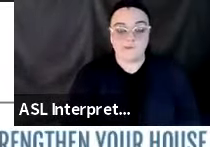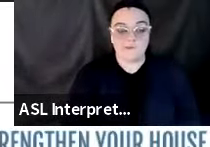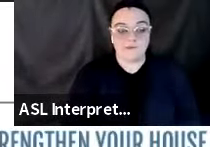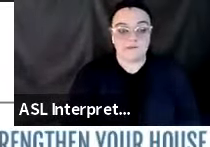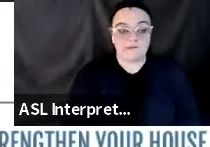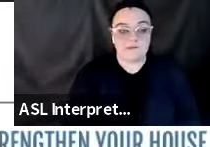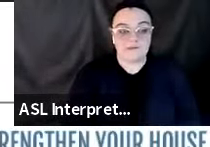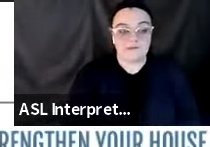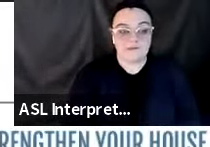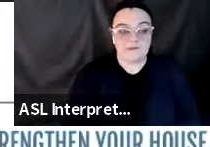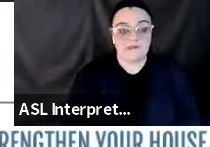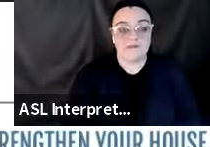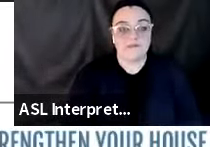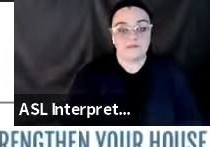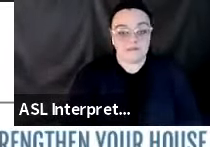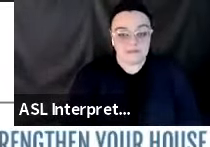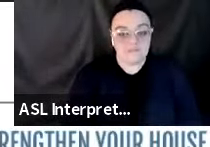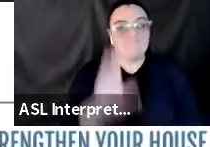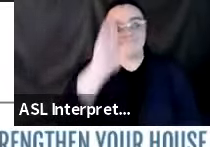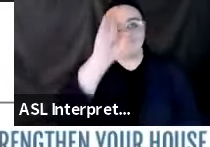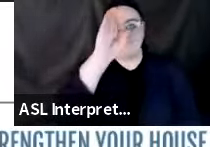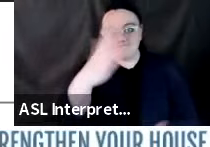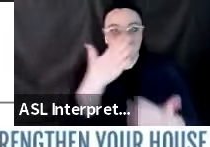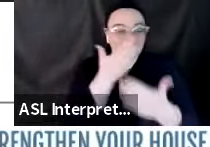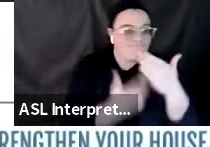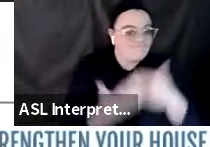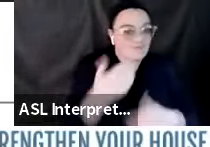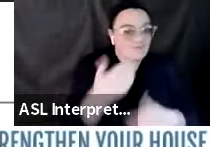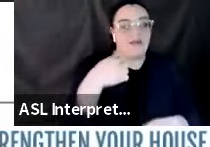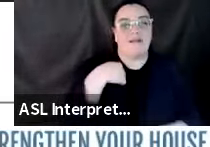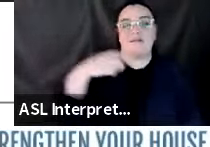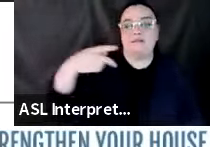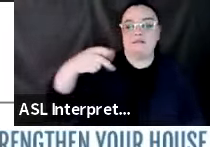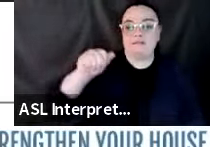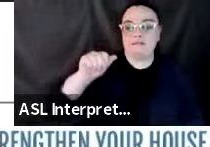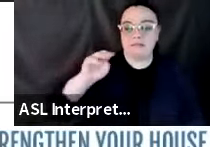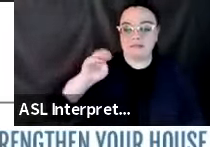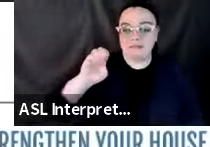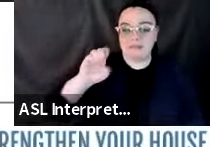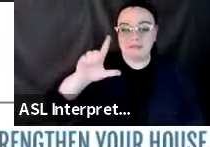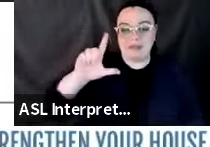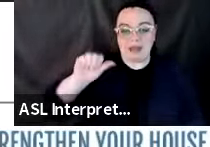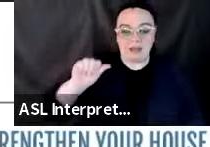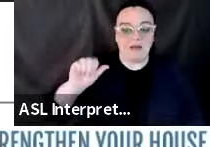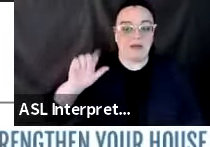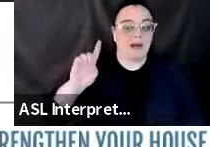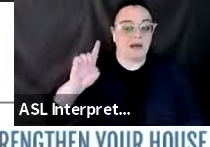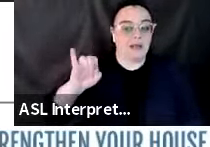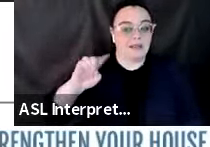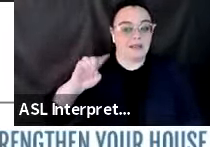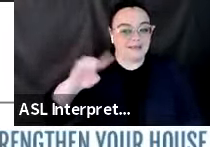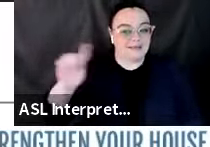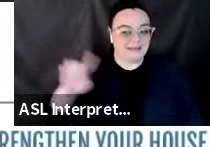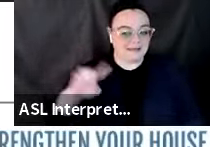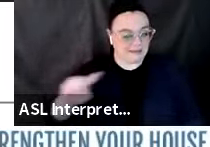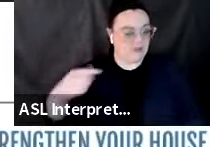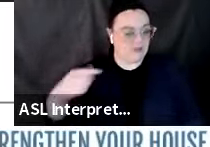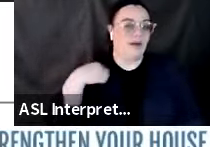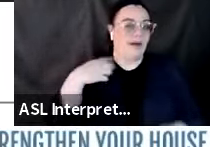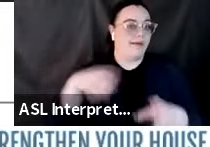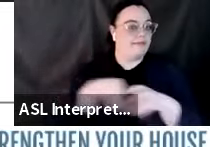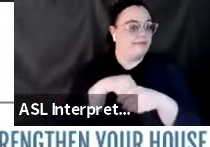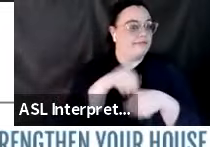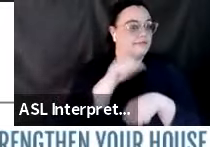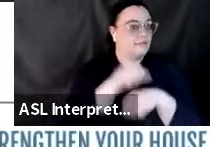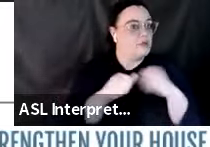morning everybody. Pamela Diaz, Community Relations Manager and Information Officer for the California Earthquake Authority. One